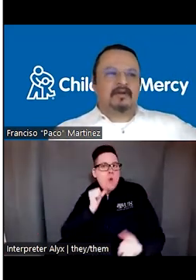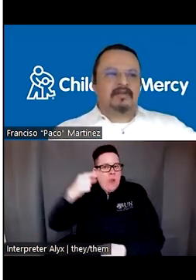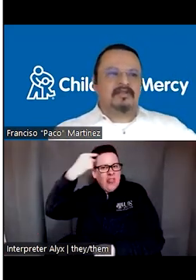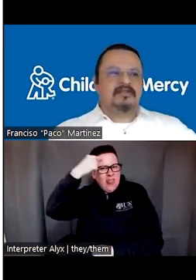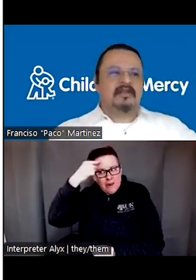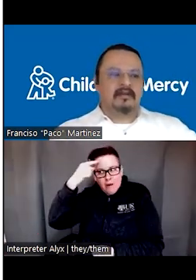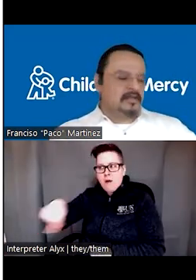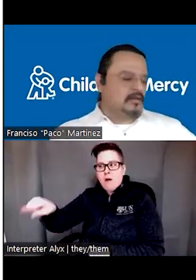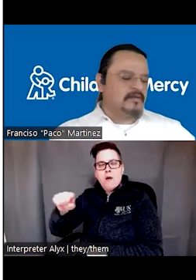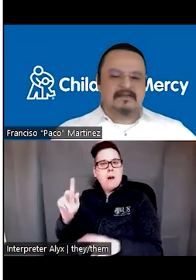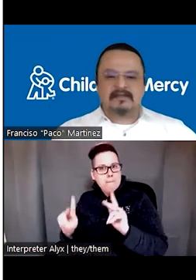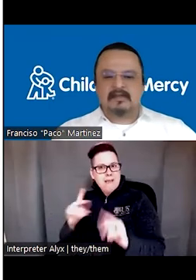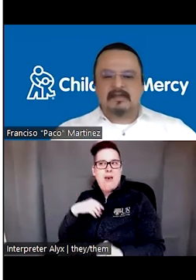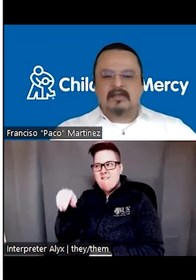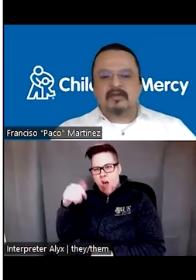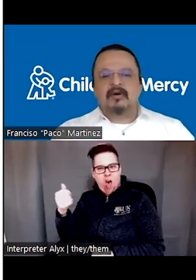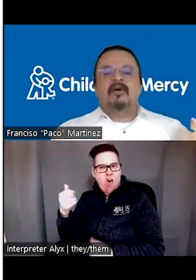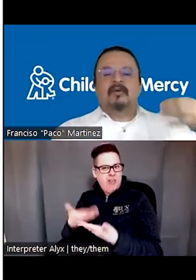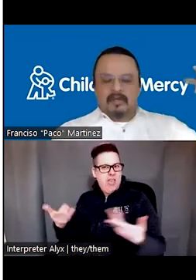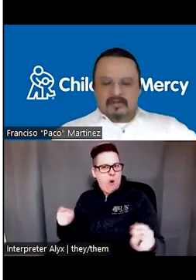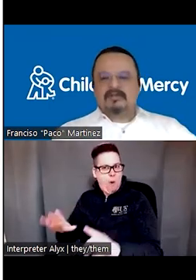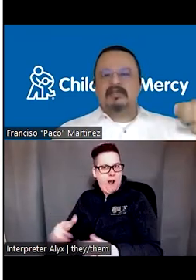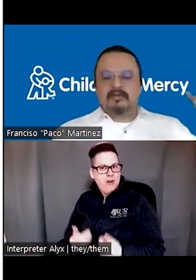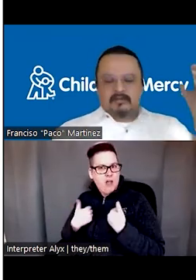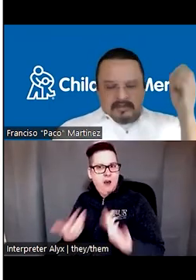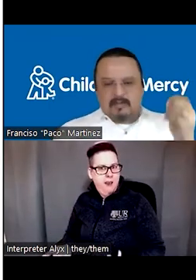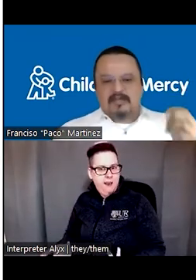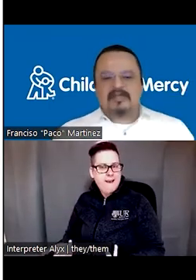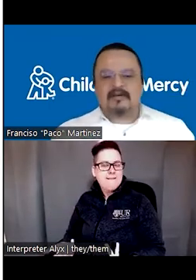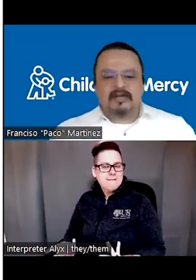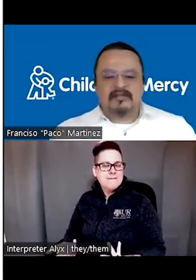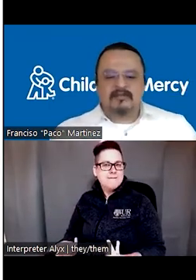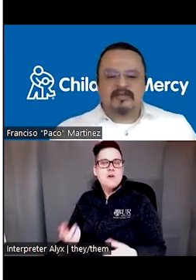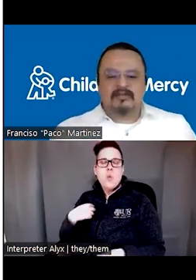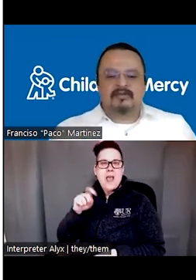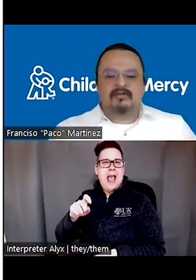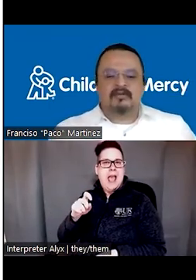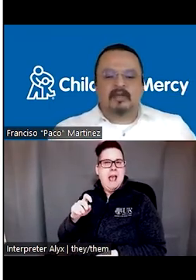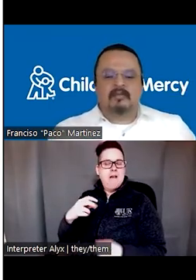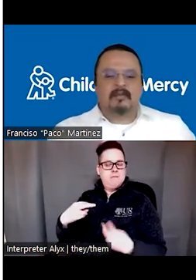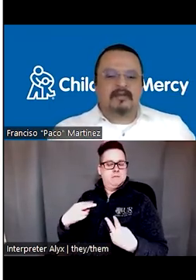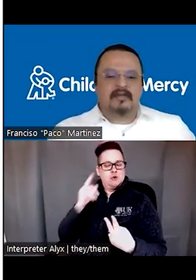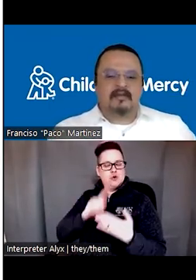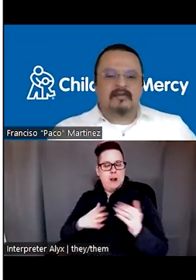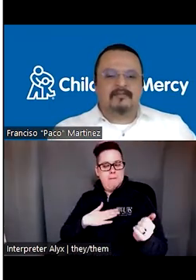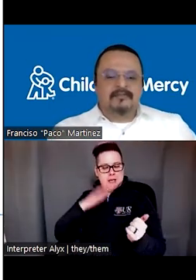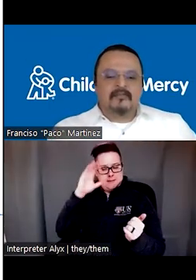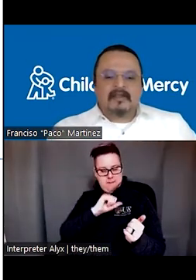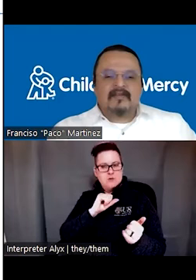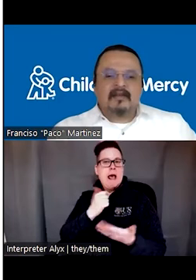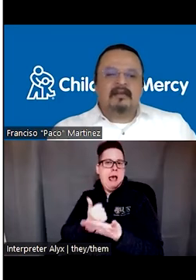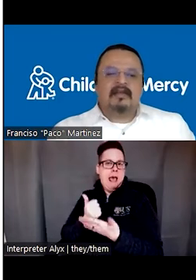have other conditions and other circumstances. So we also need to keep in check our own assumptions to, to give a better service.